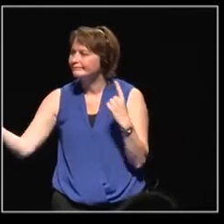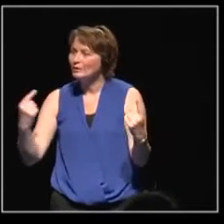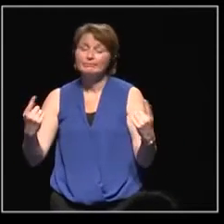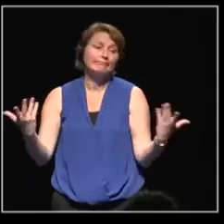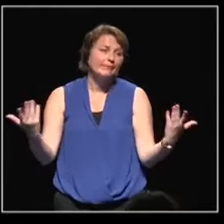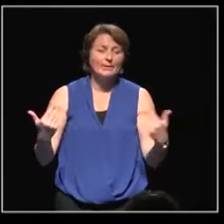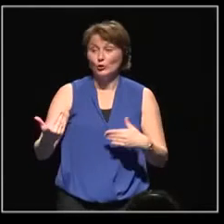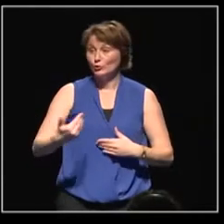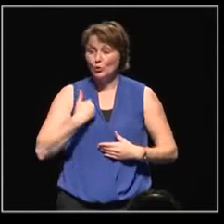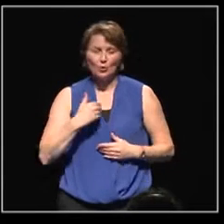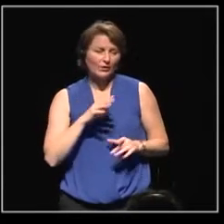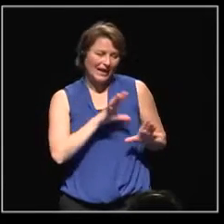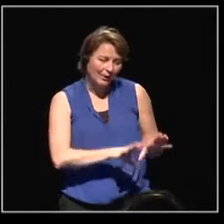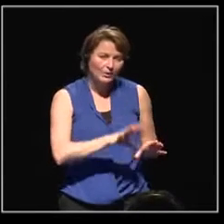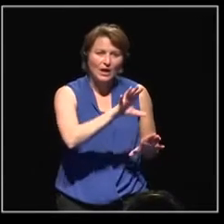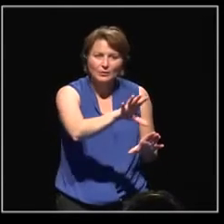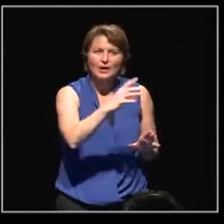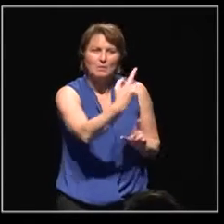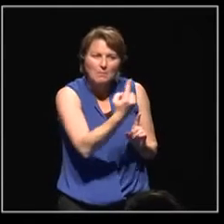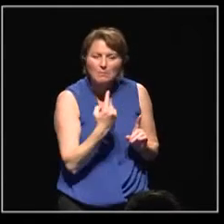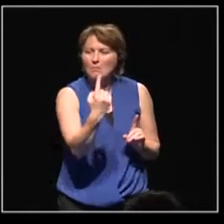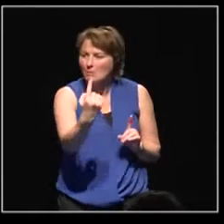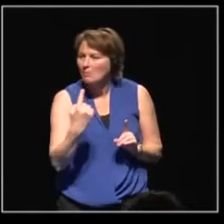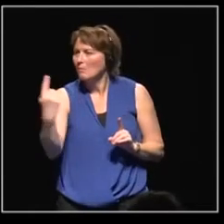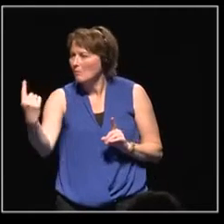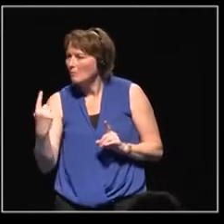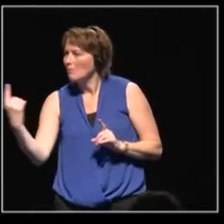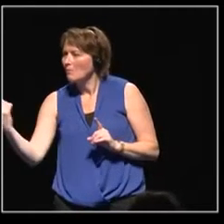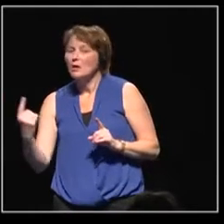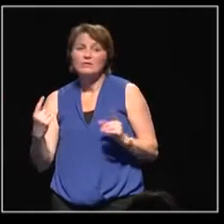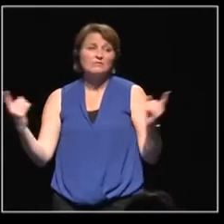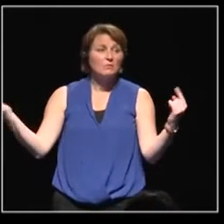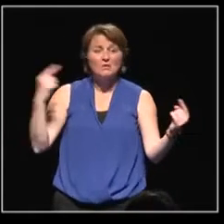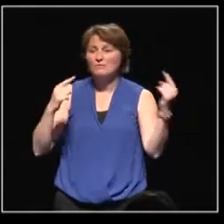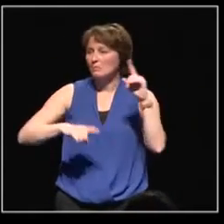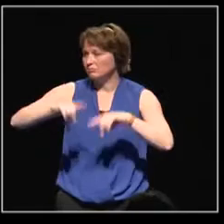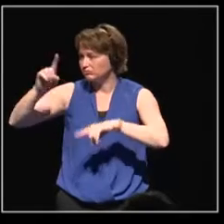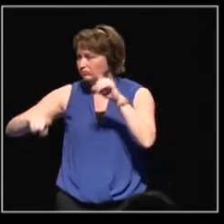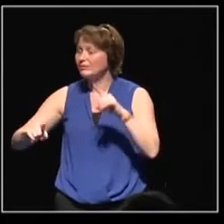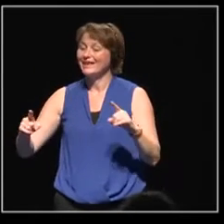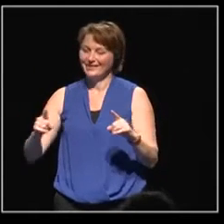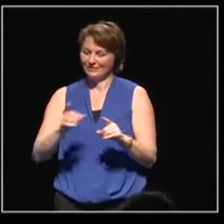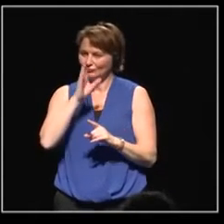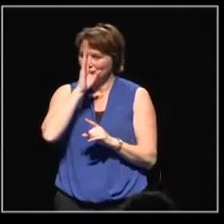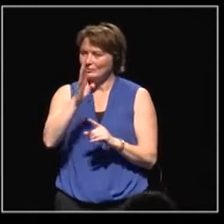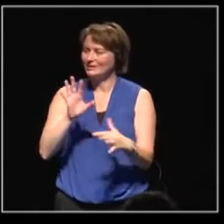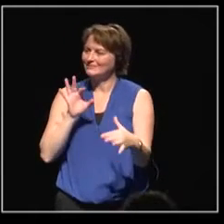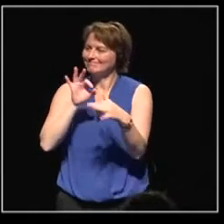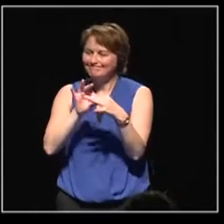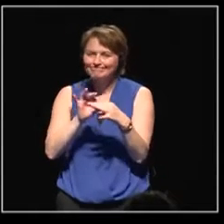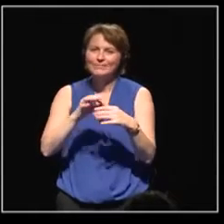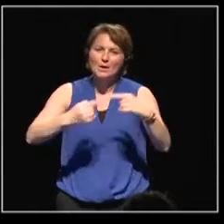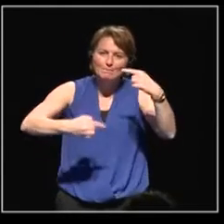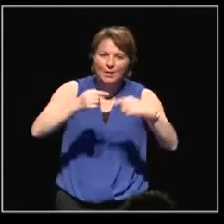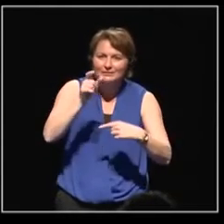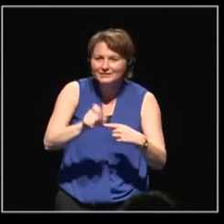different areas and origins, connecting them with decision-makers and politicians responsible for briefs that